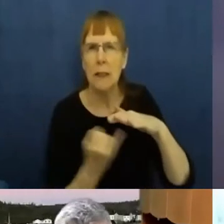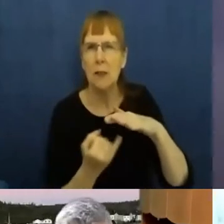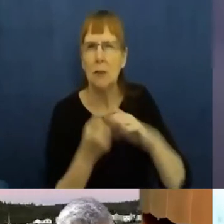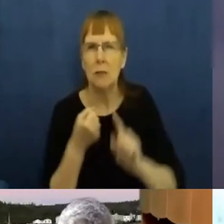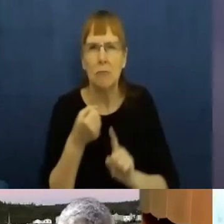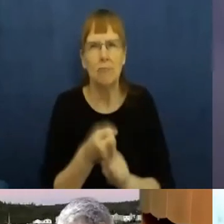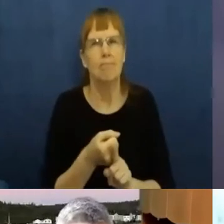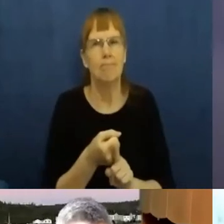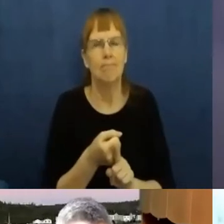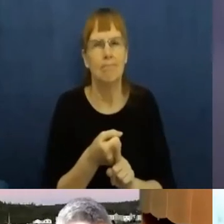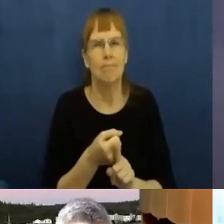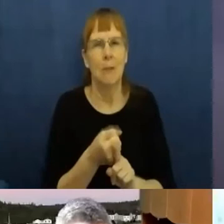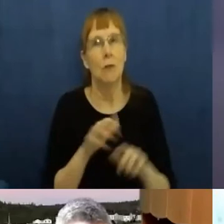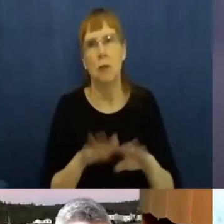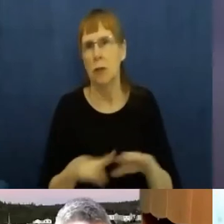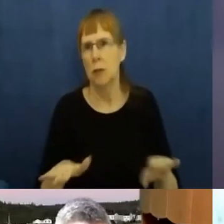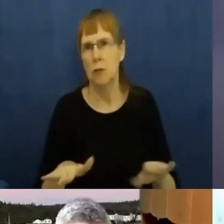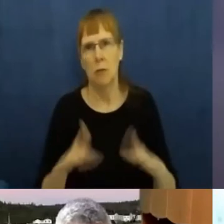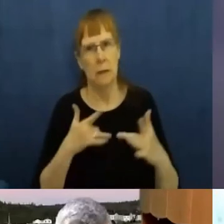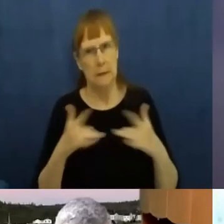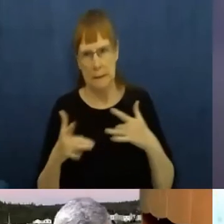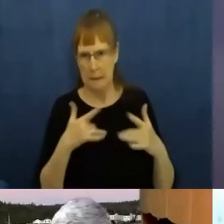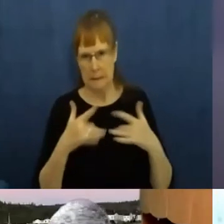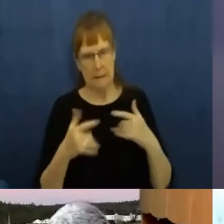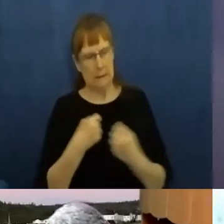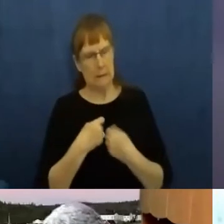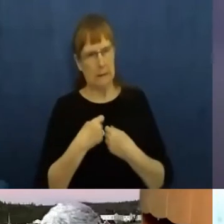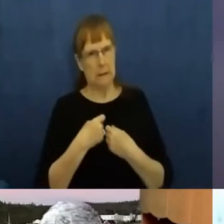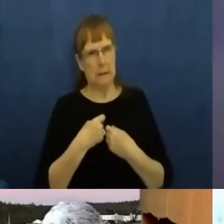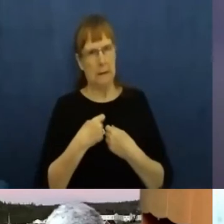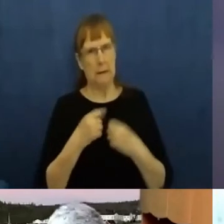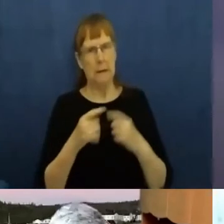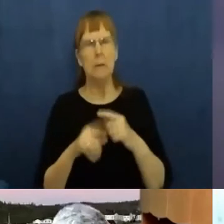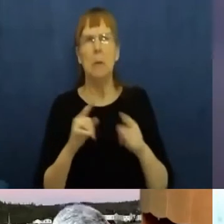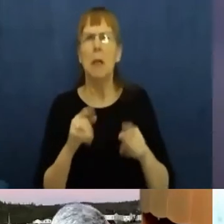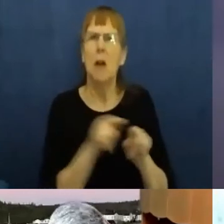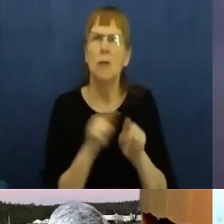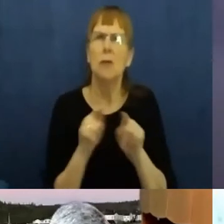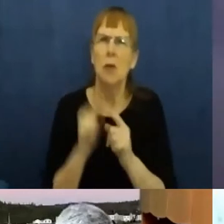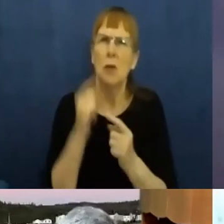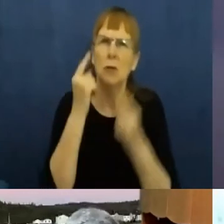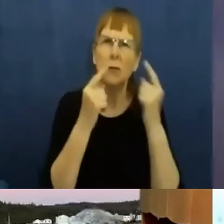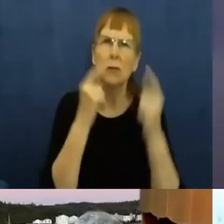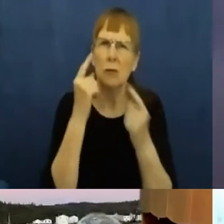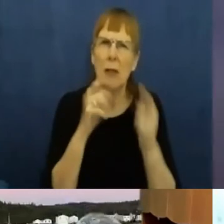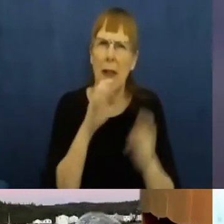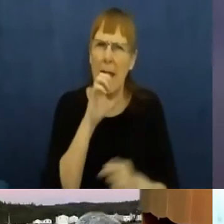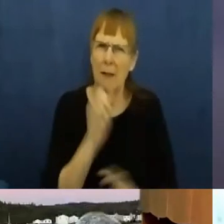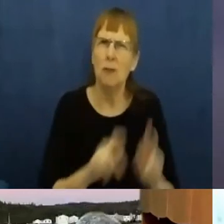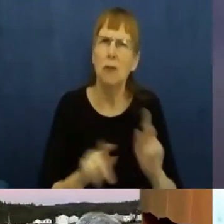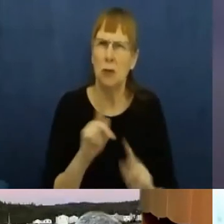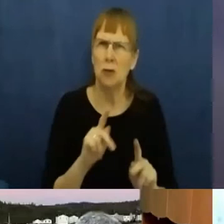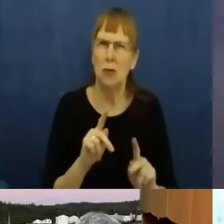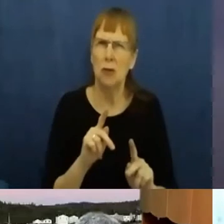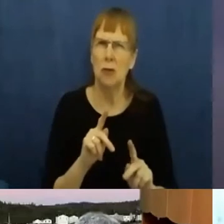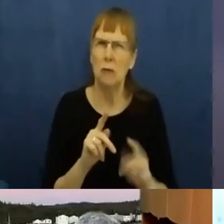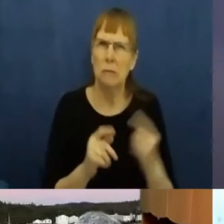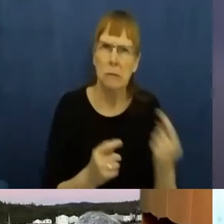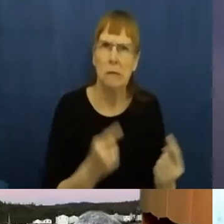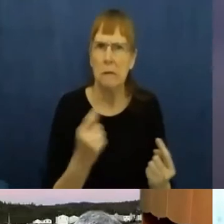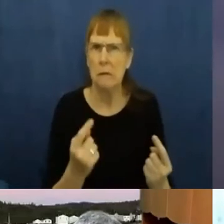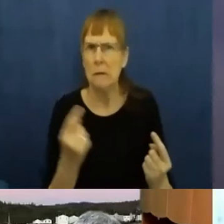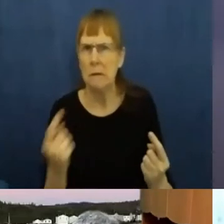Certainly, I worry about them. But, but I worry about our elders as well, who,